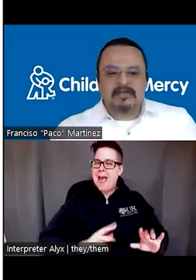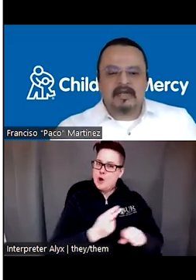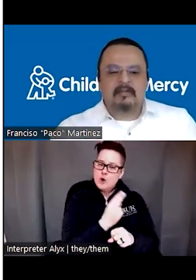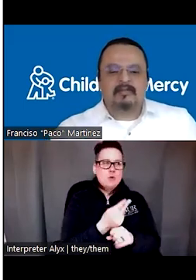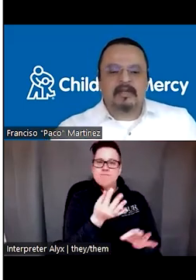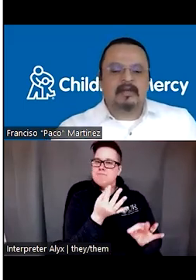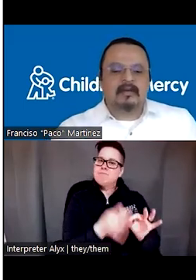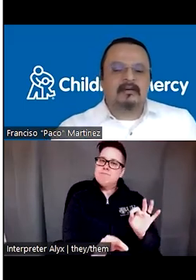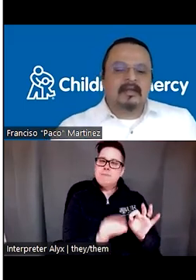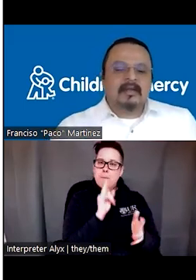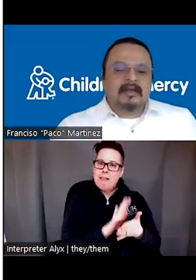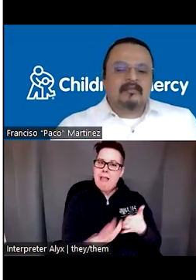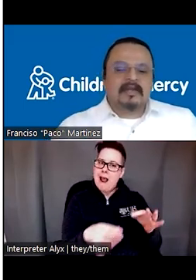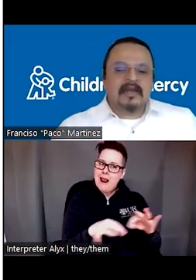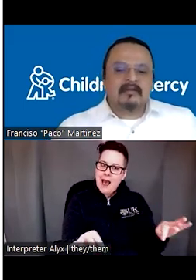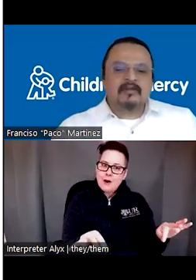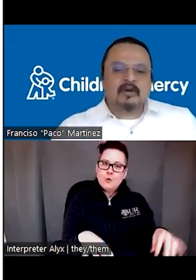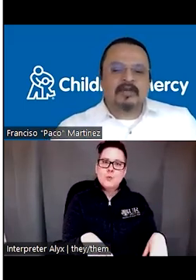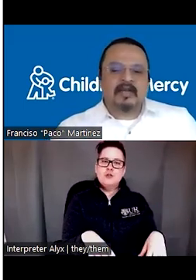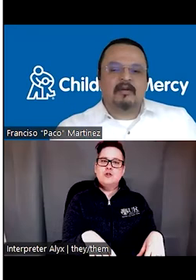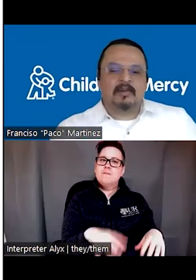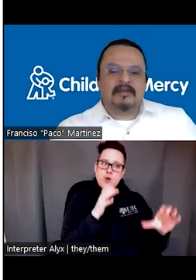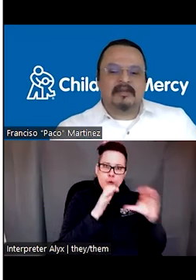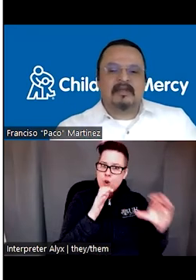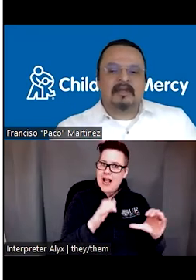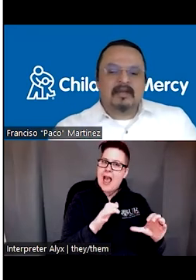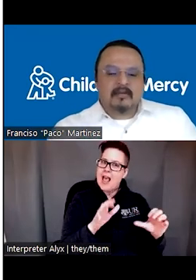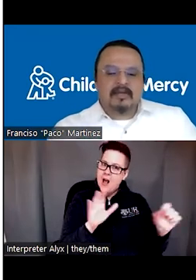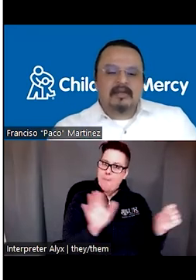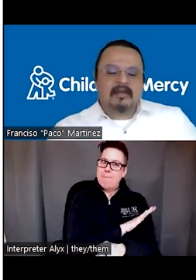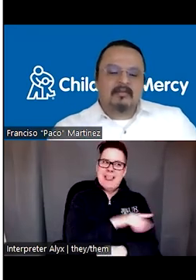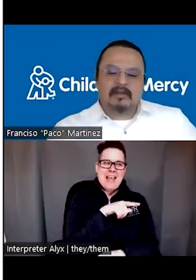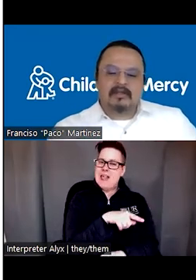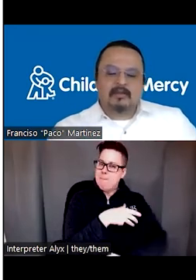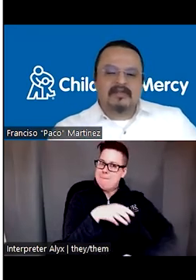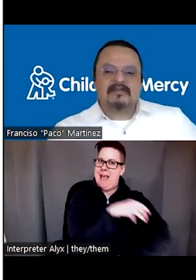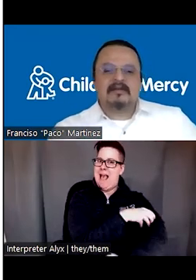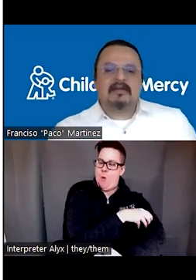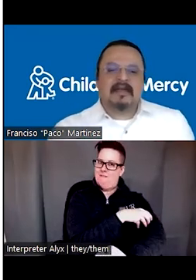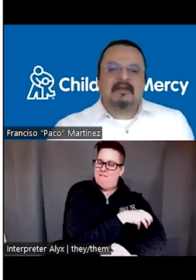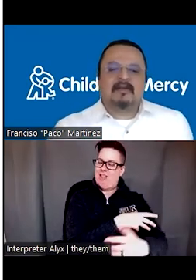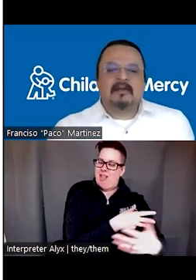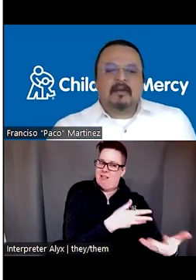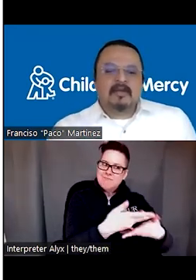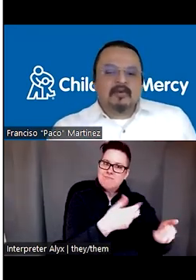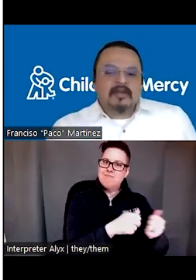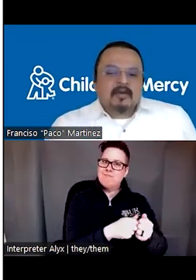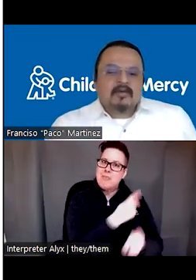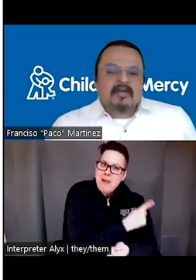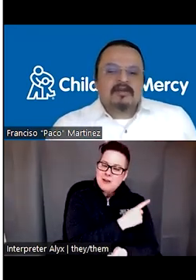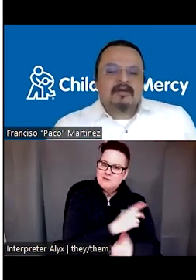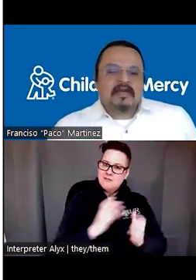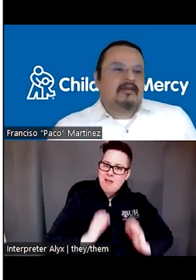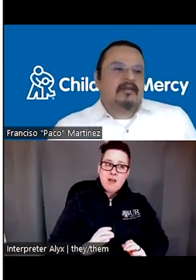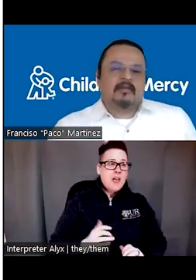language and, and, and being able to communicate completely with, with your patients and clients. Because without